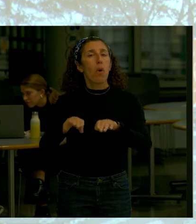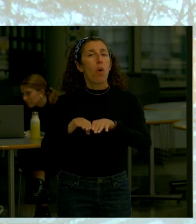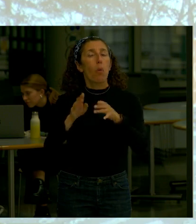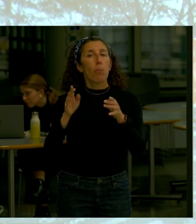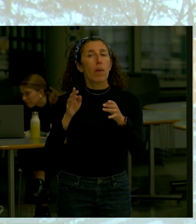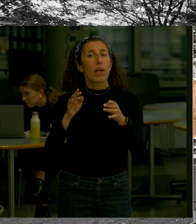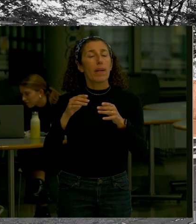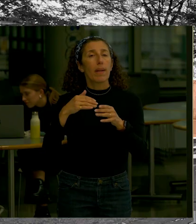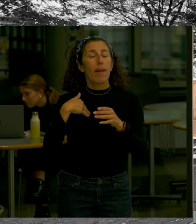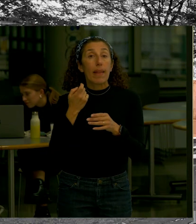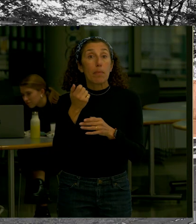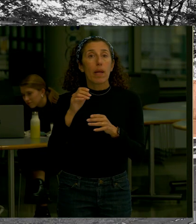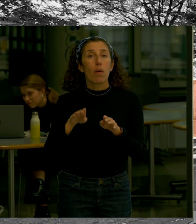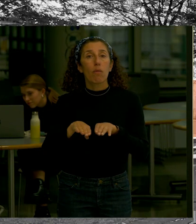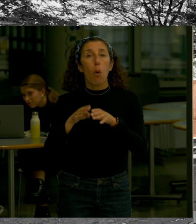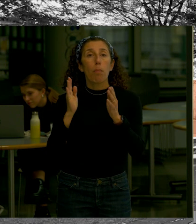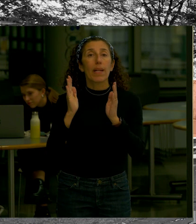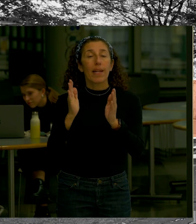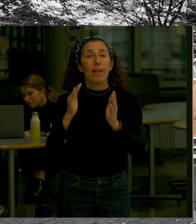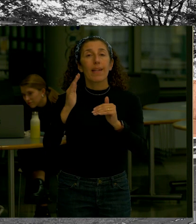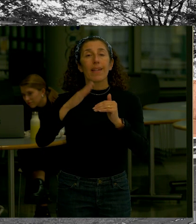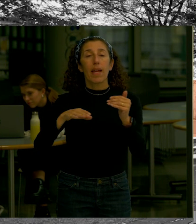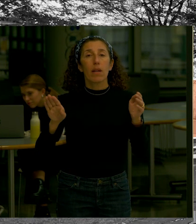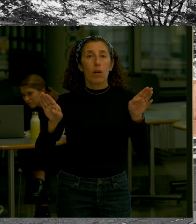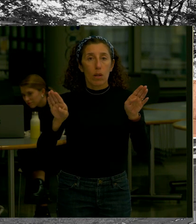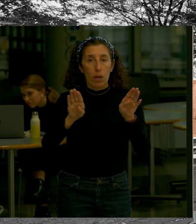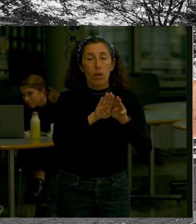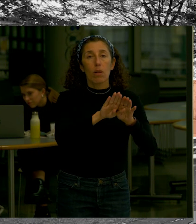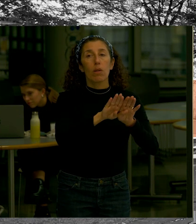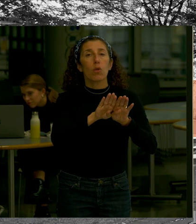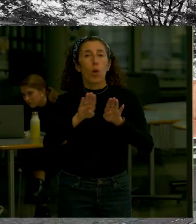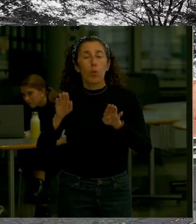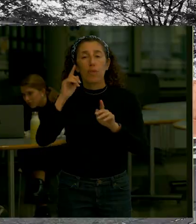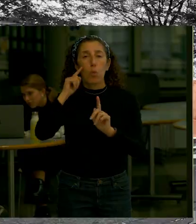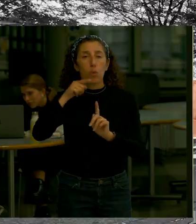of that open iris so that we can achieve flood protection